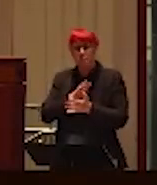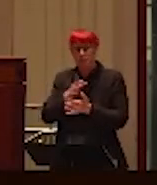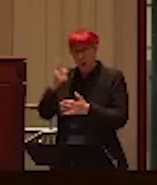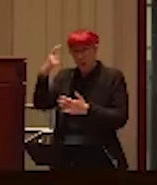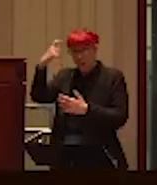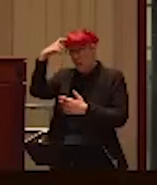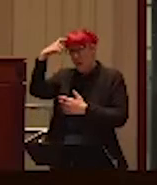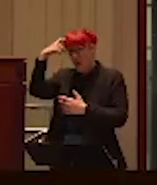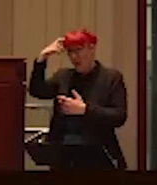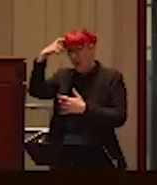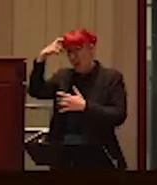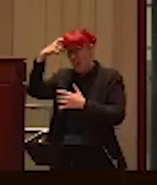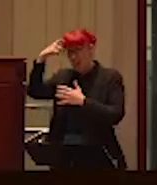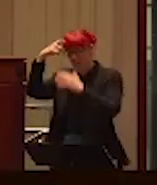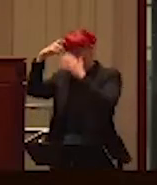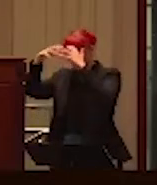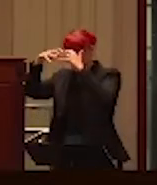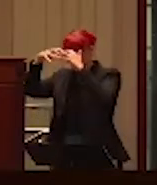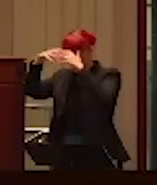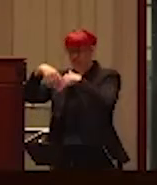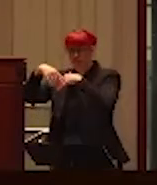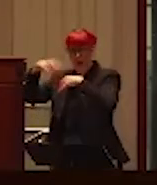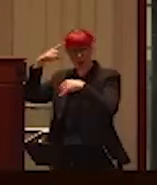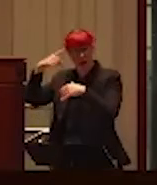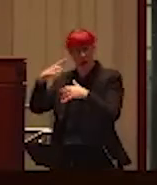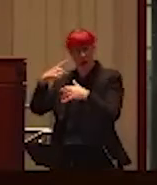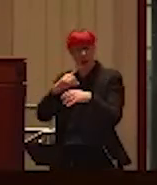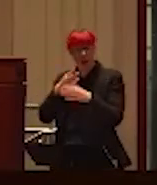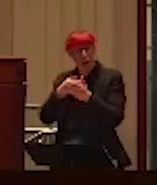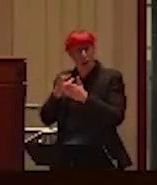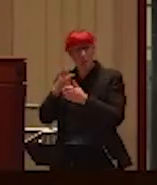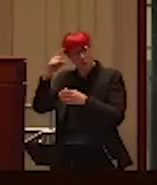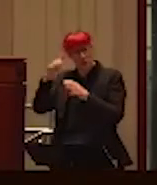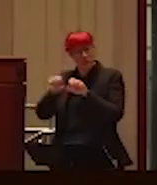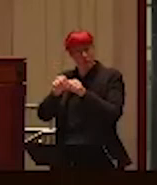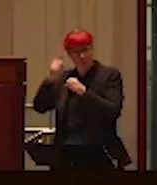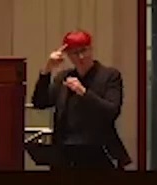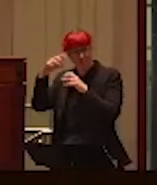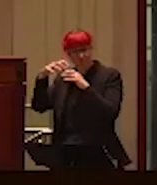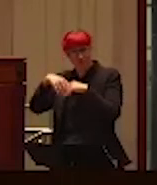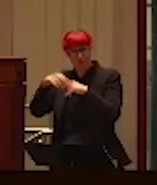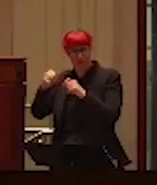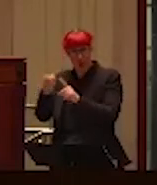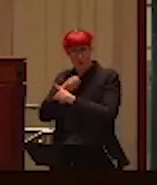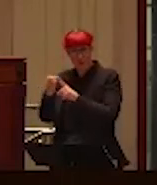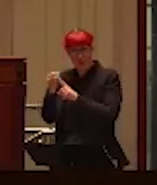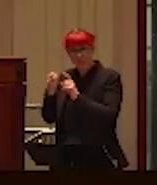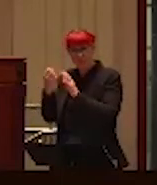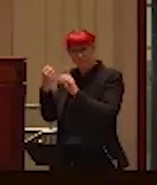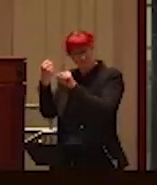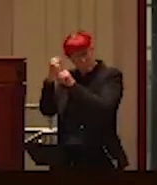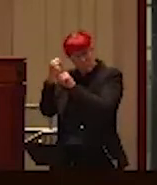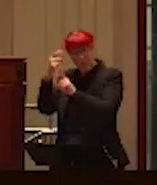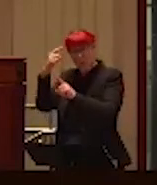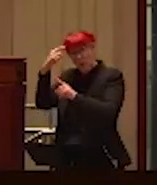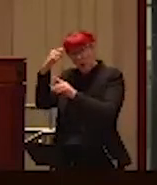my brain wasn't working. I literally thought my brain was broken. And, it's because that's what the abuse does. But, again, I want to give you kind